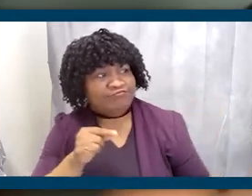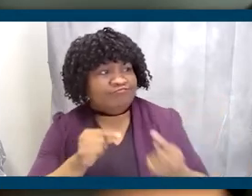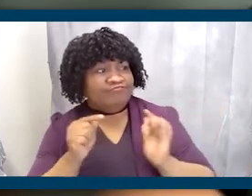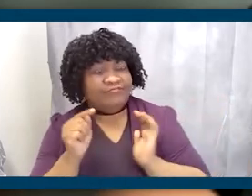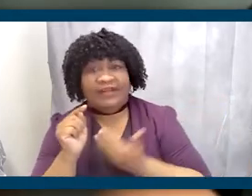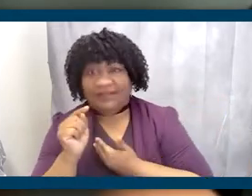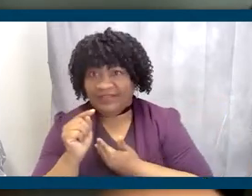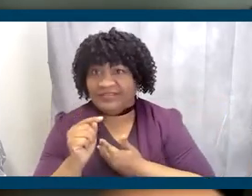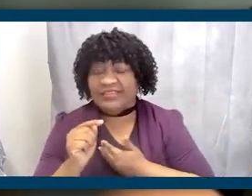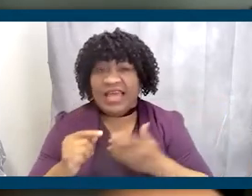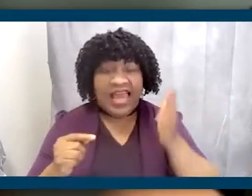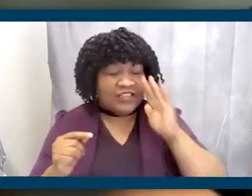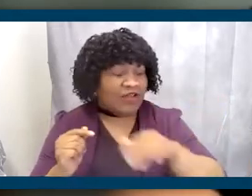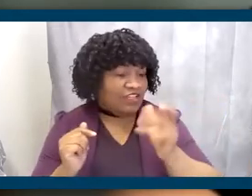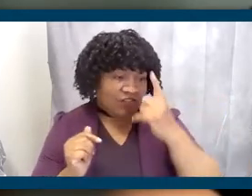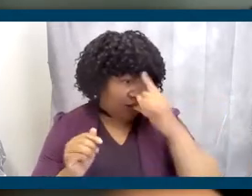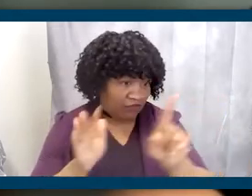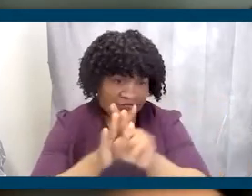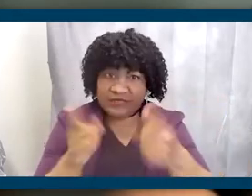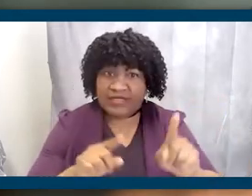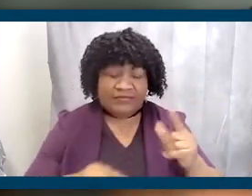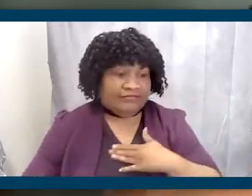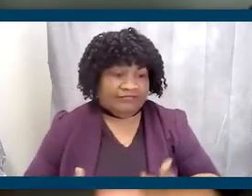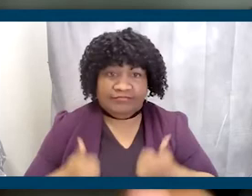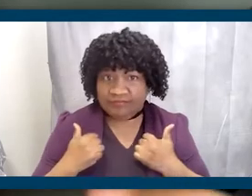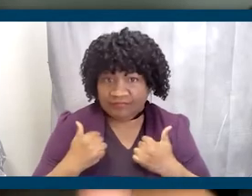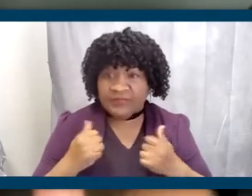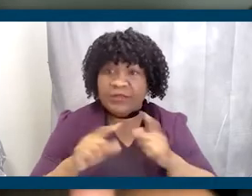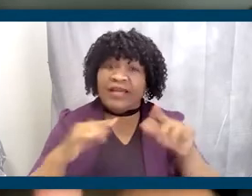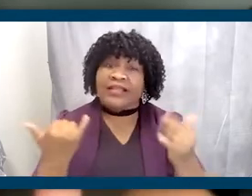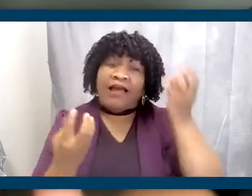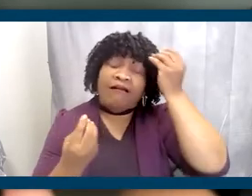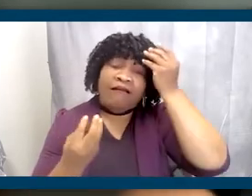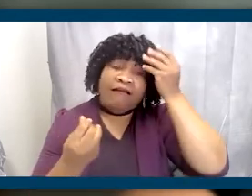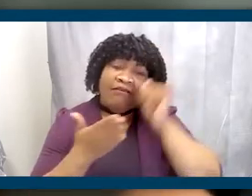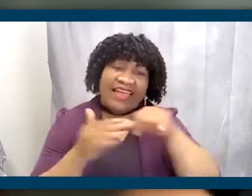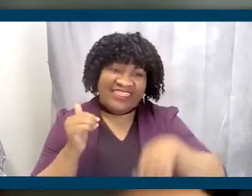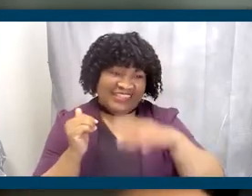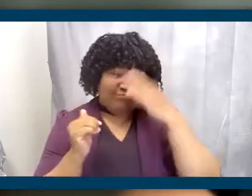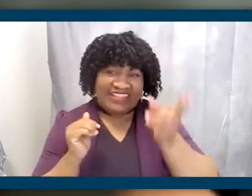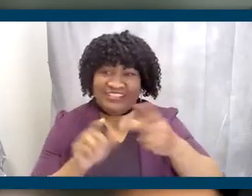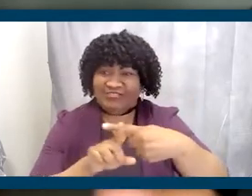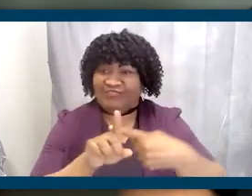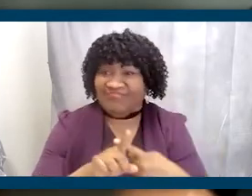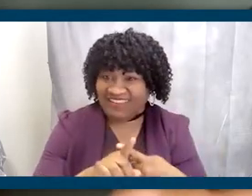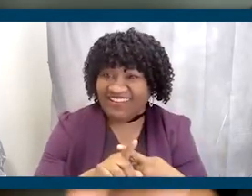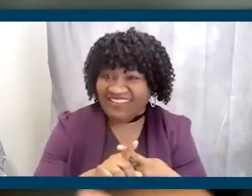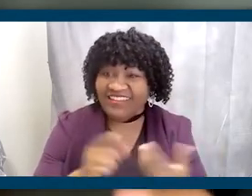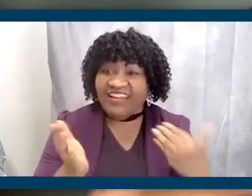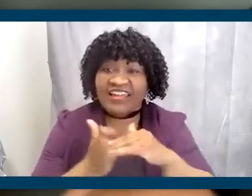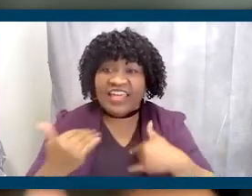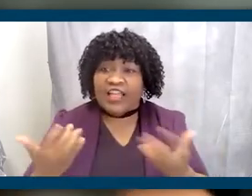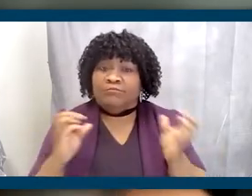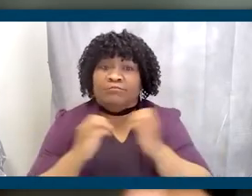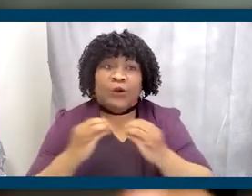that I know I never thought imaginable. But reflecting on that during this Black History Month, I am